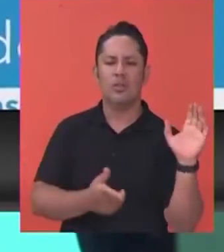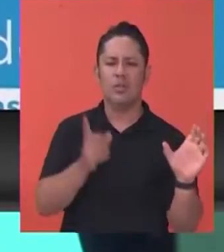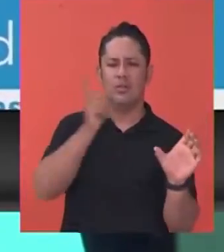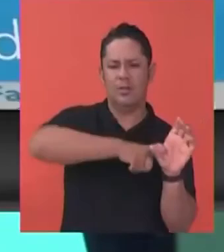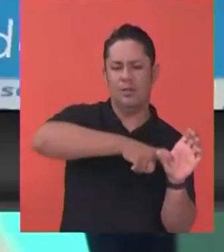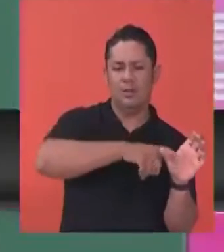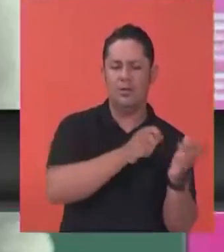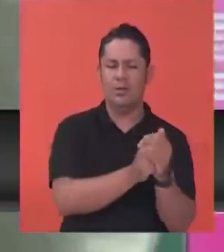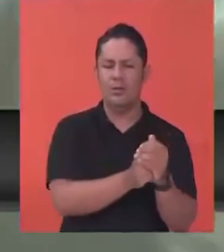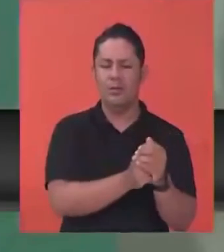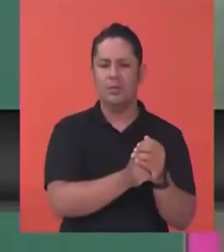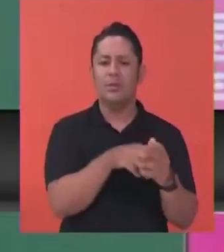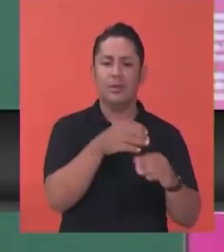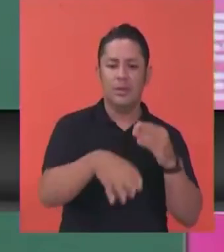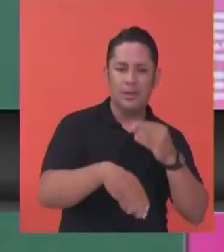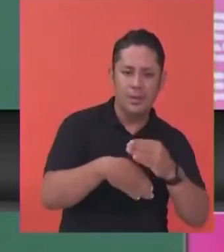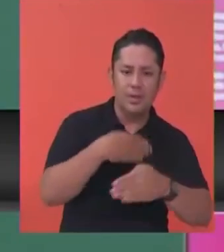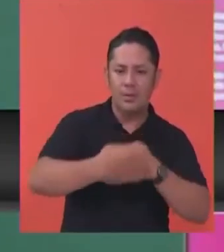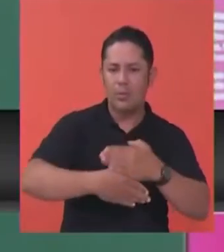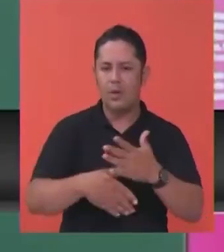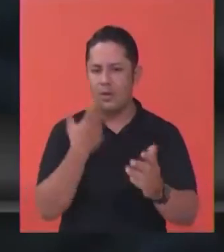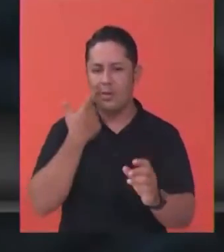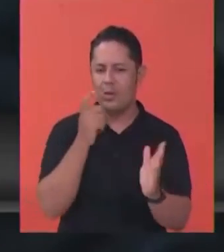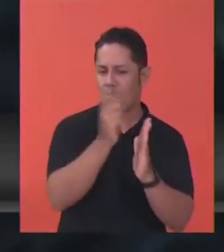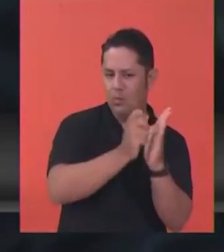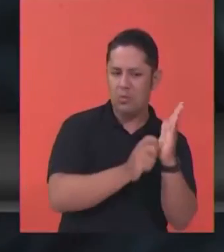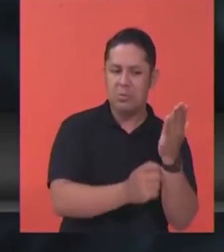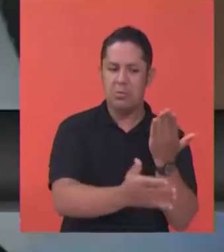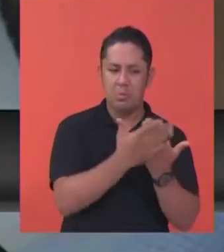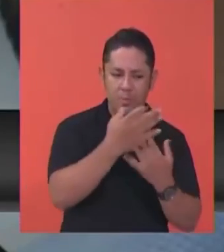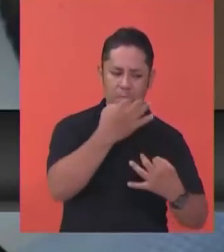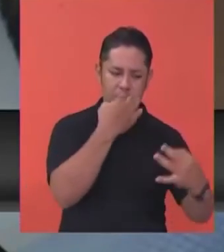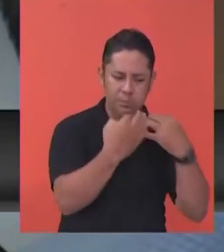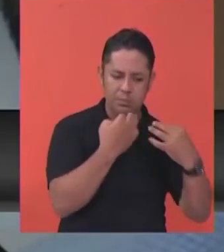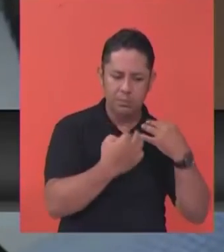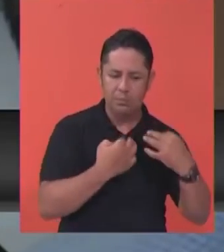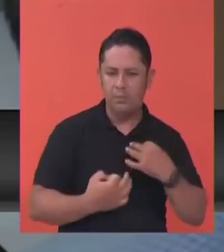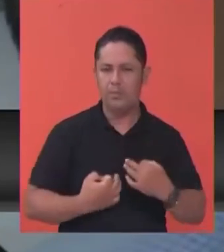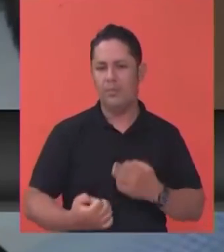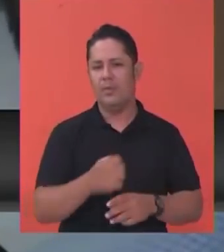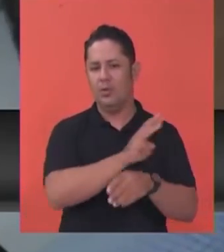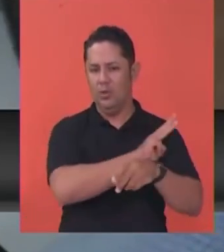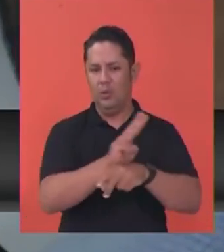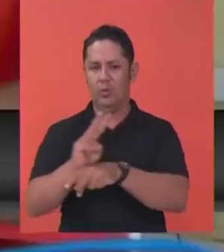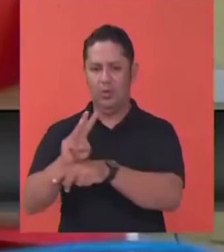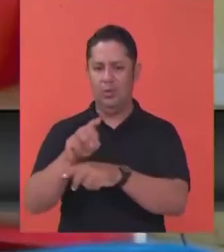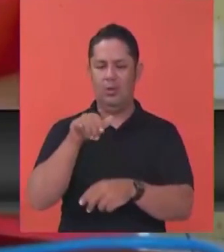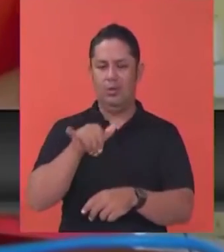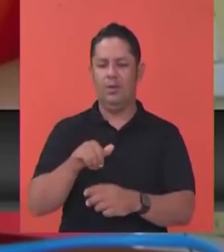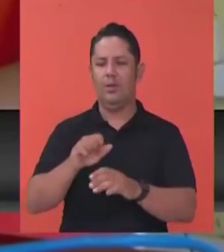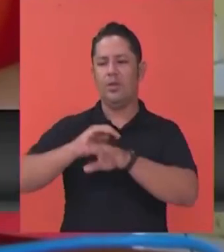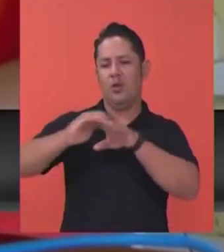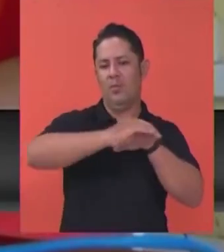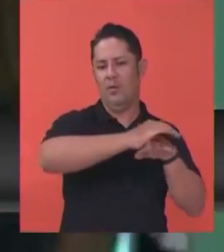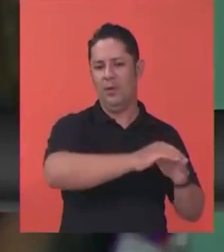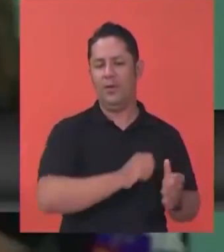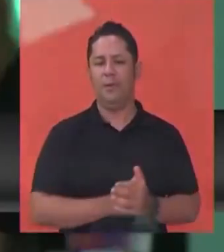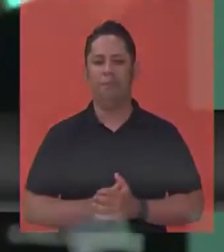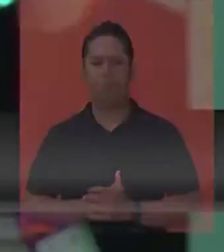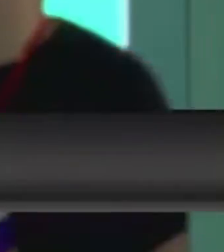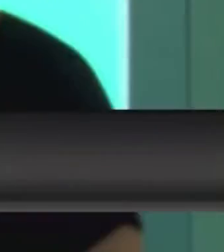indicate the region to which you are applying. And thus, following all the points set out on the website of this great